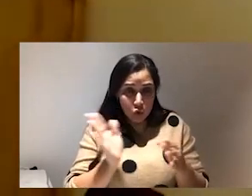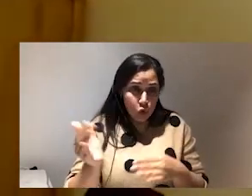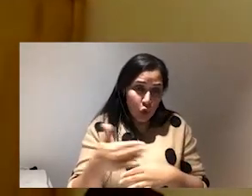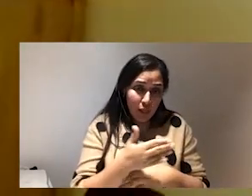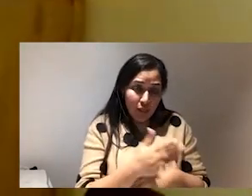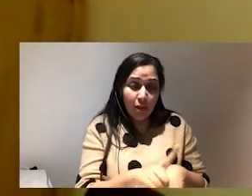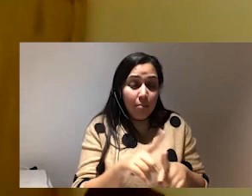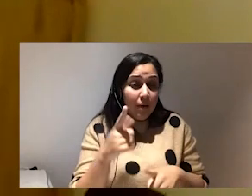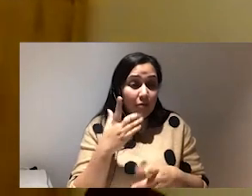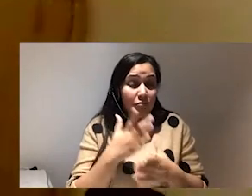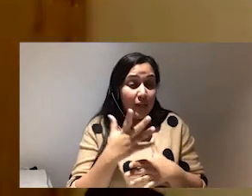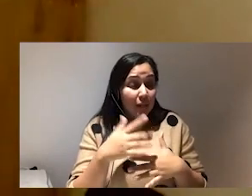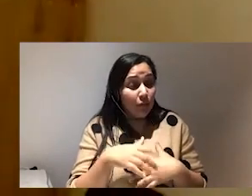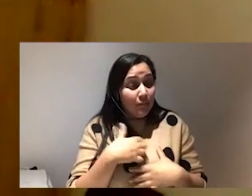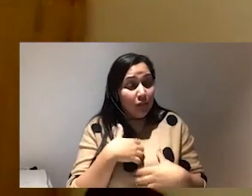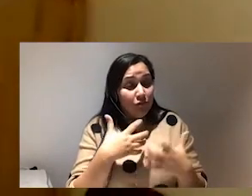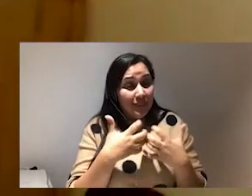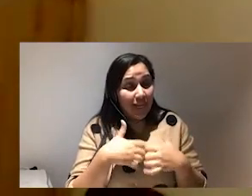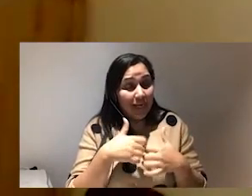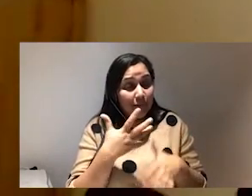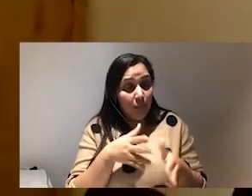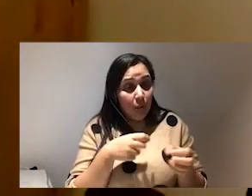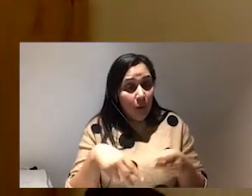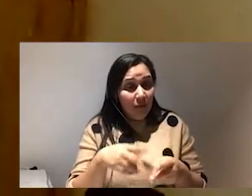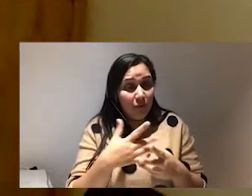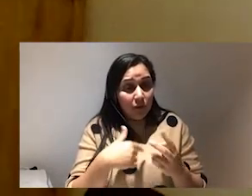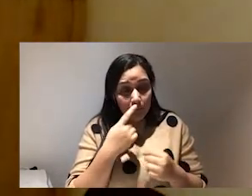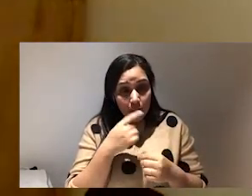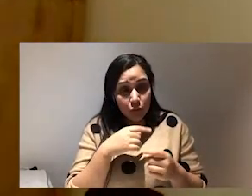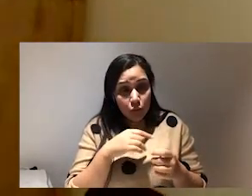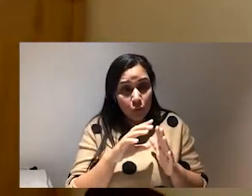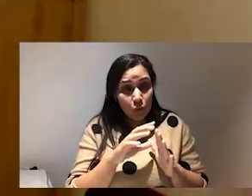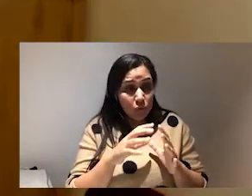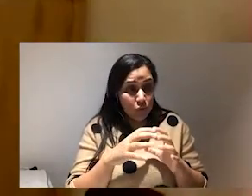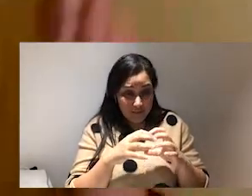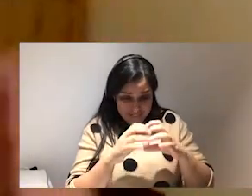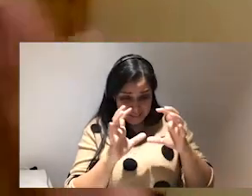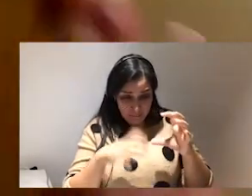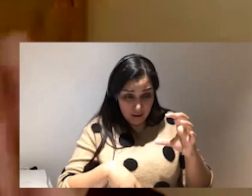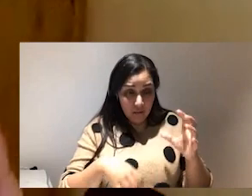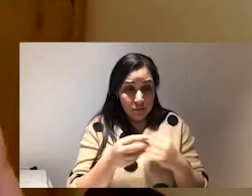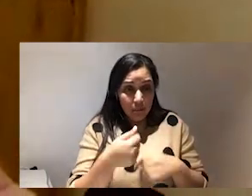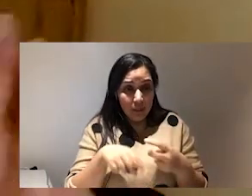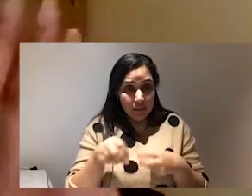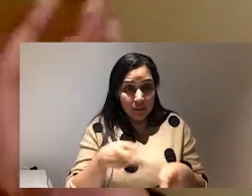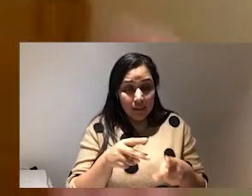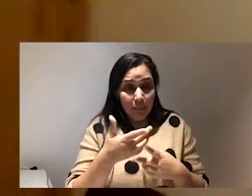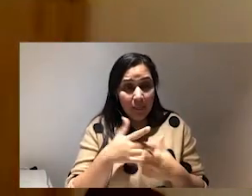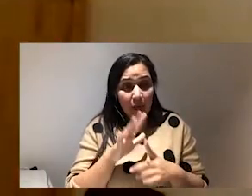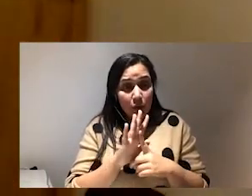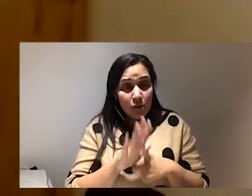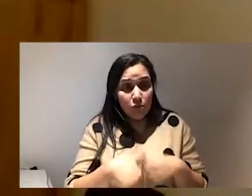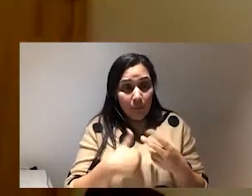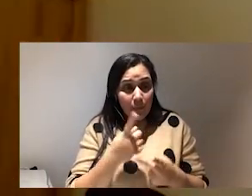is that tech has been the way that we have been able to dismantle some of these systems um that you know do exclude people who are disabled